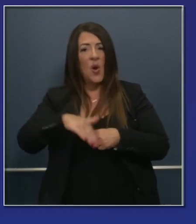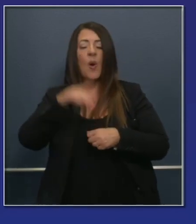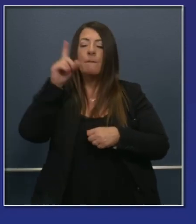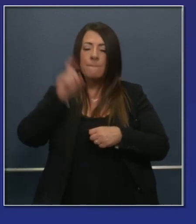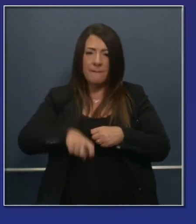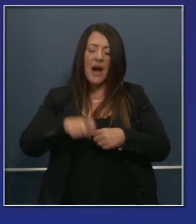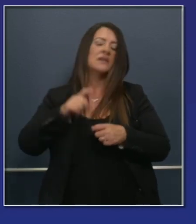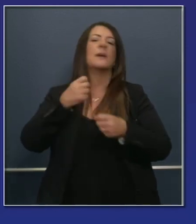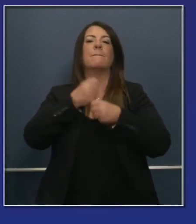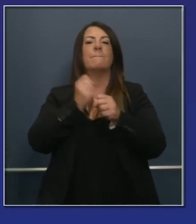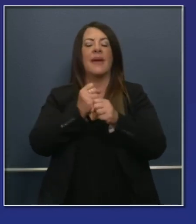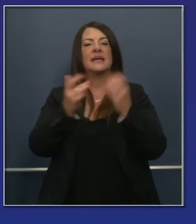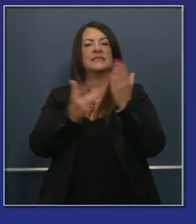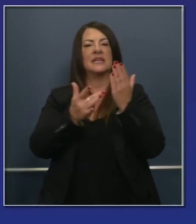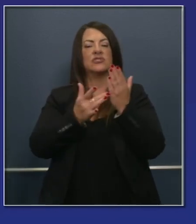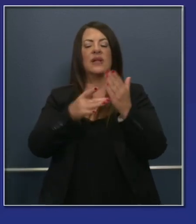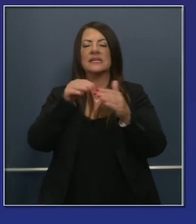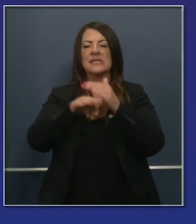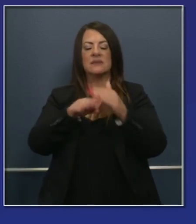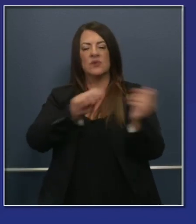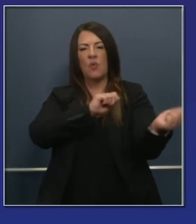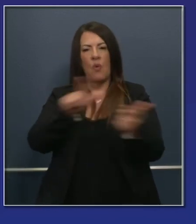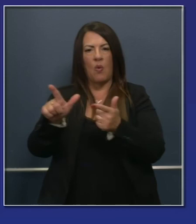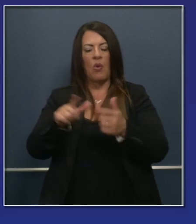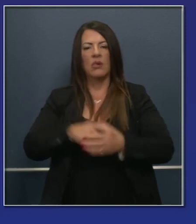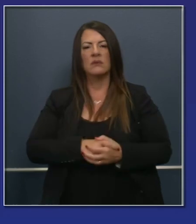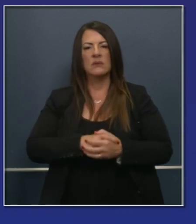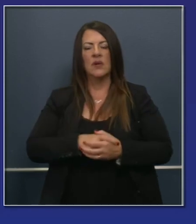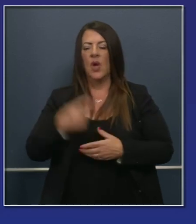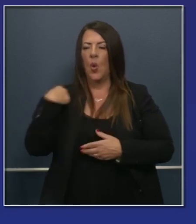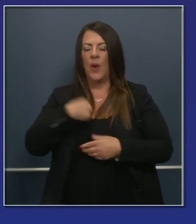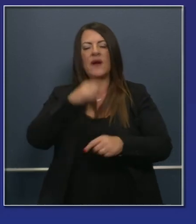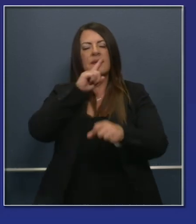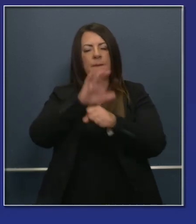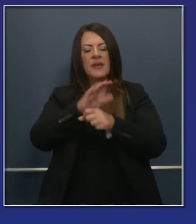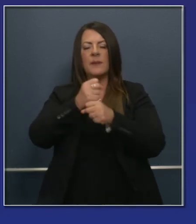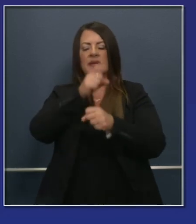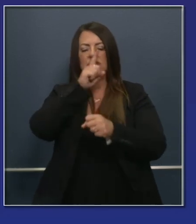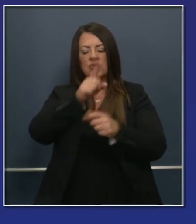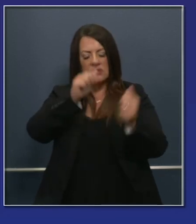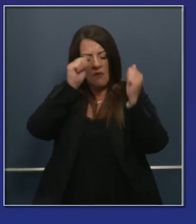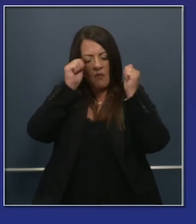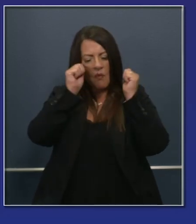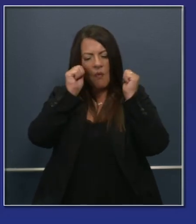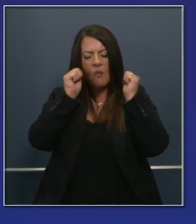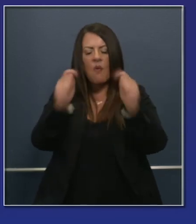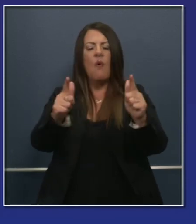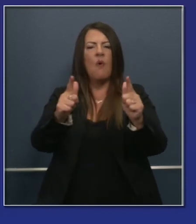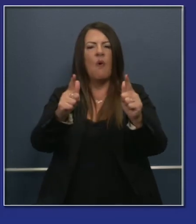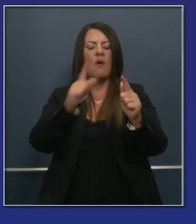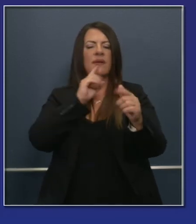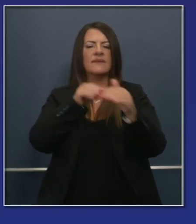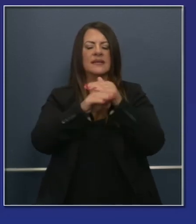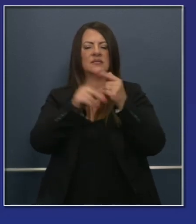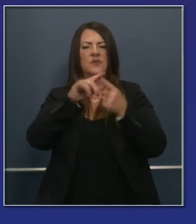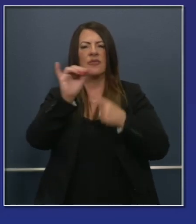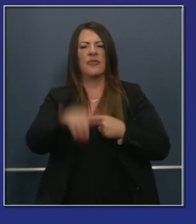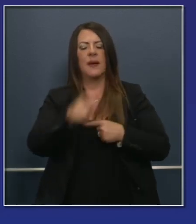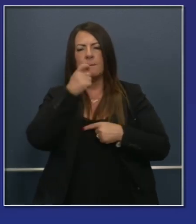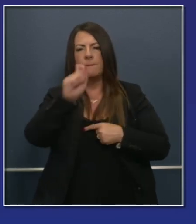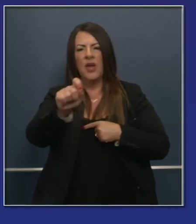the digital divide in California ASAP. We want a more fair,